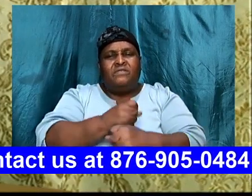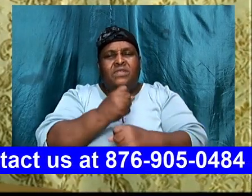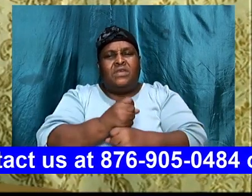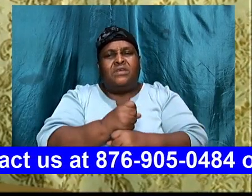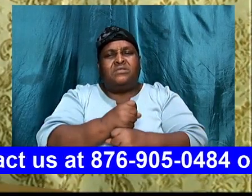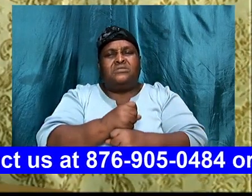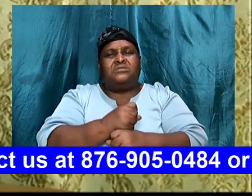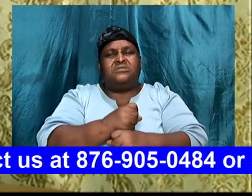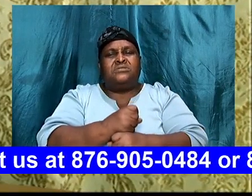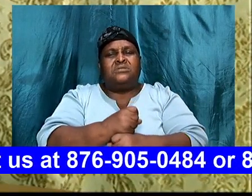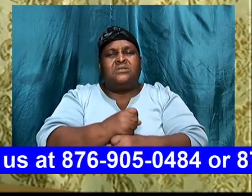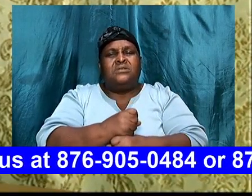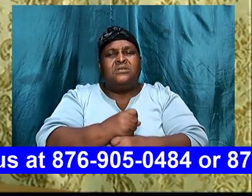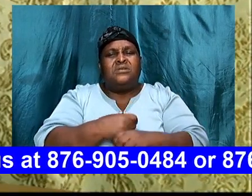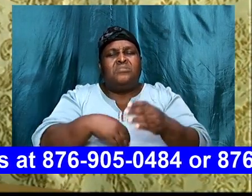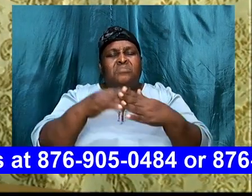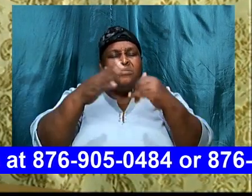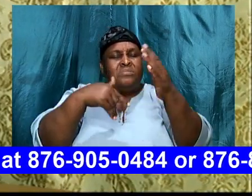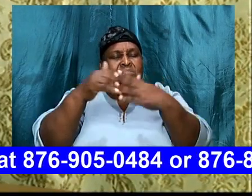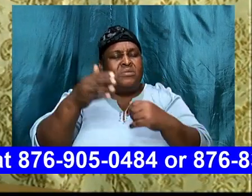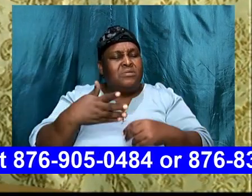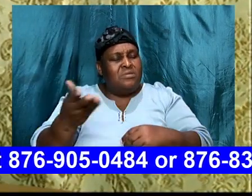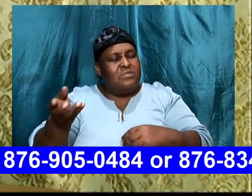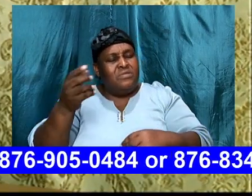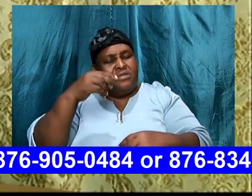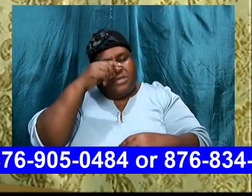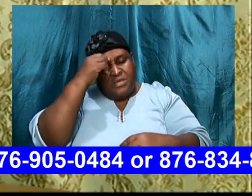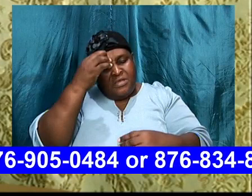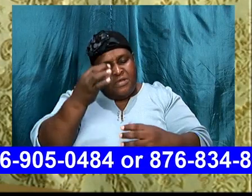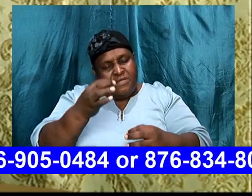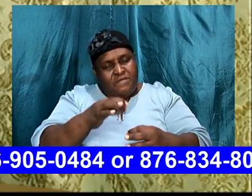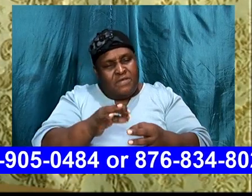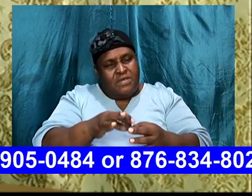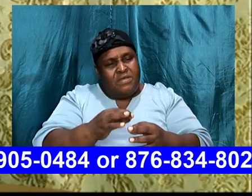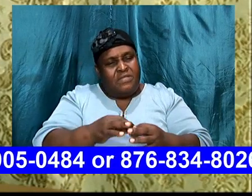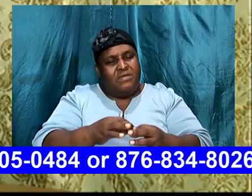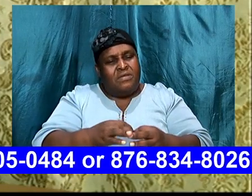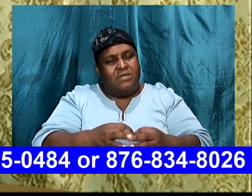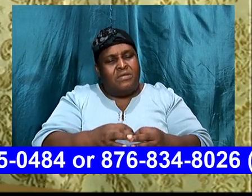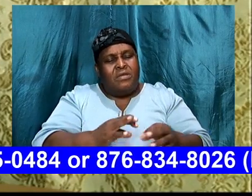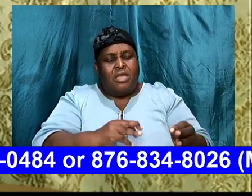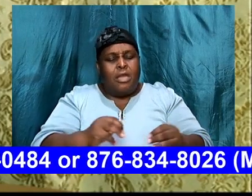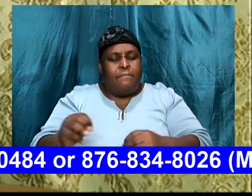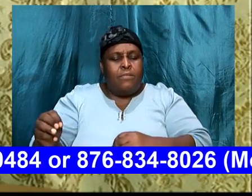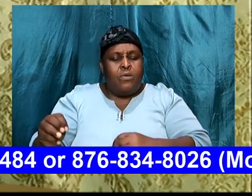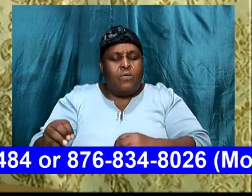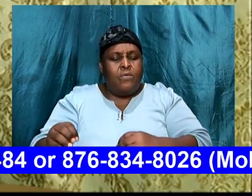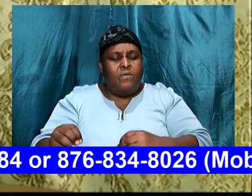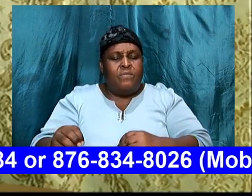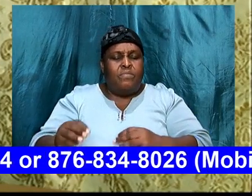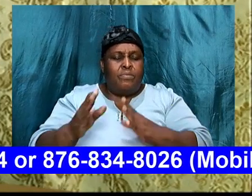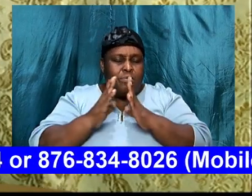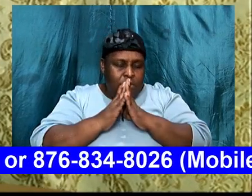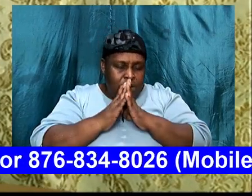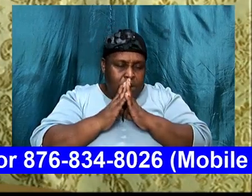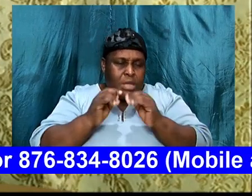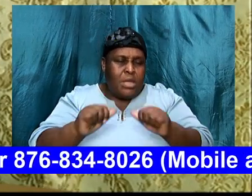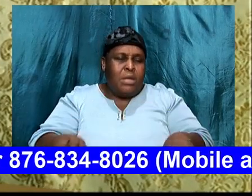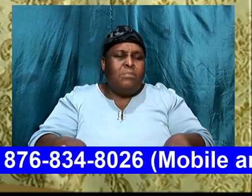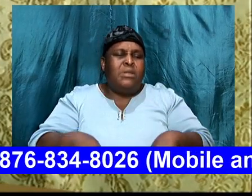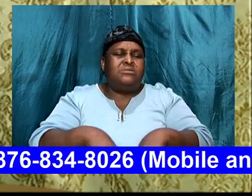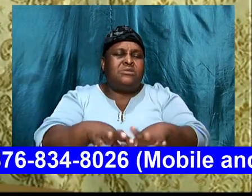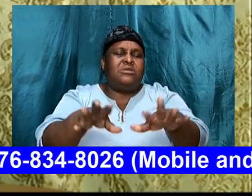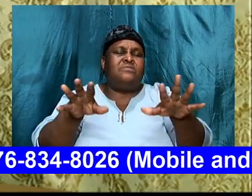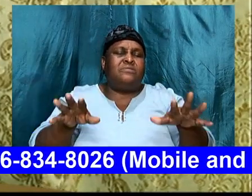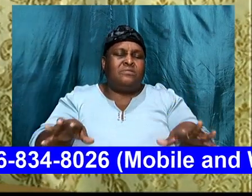faith, that they can move, even though, the season is rough, we pray, that you will bless, each and every one